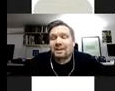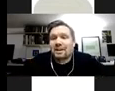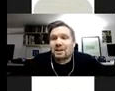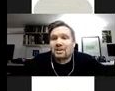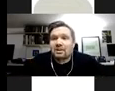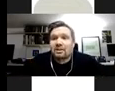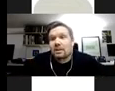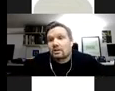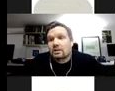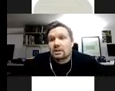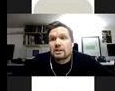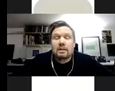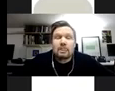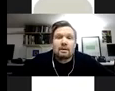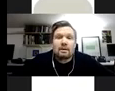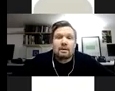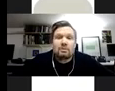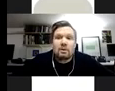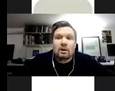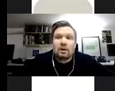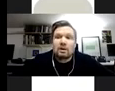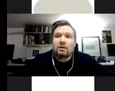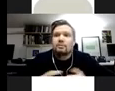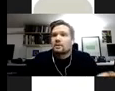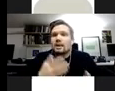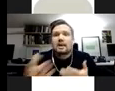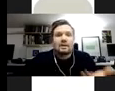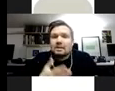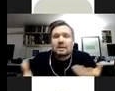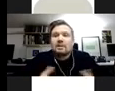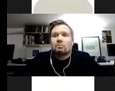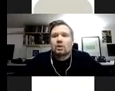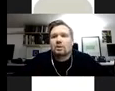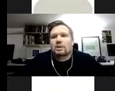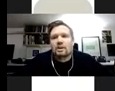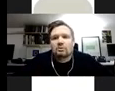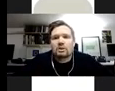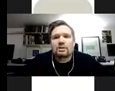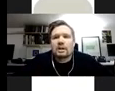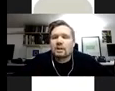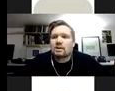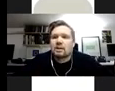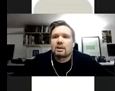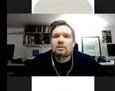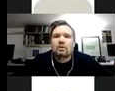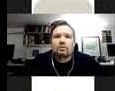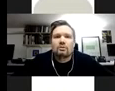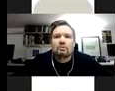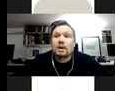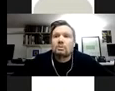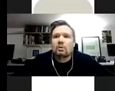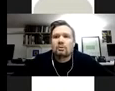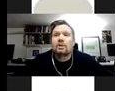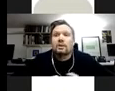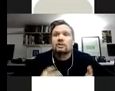in our study are even more complicated, we could say, that involve